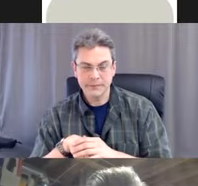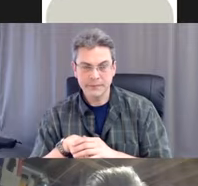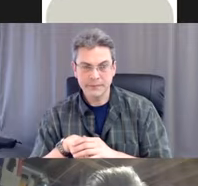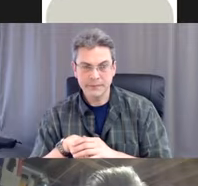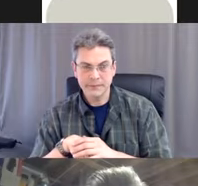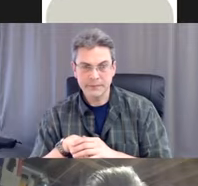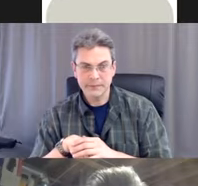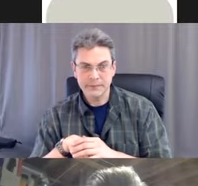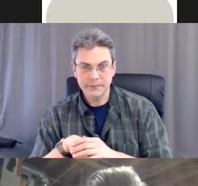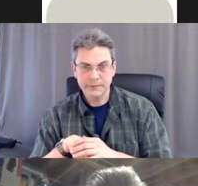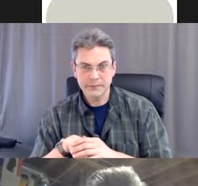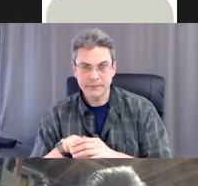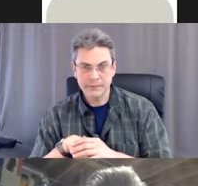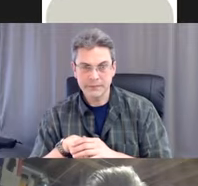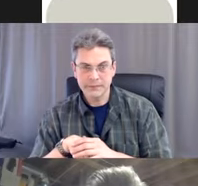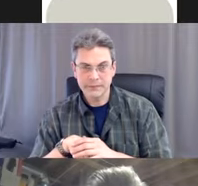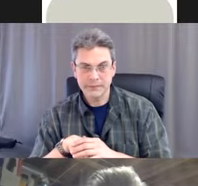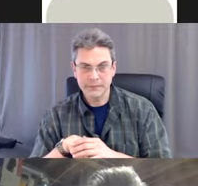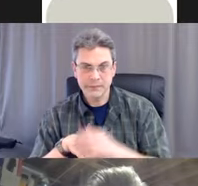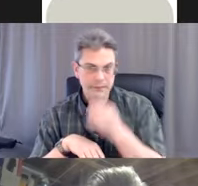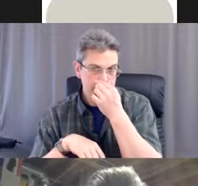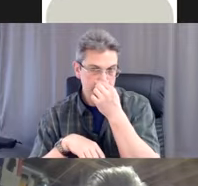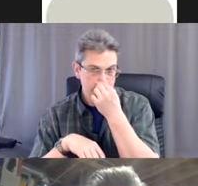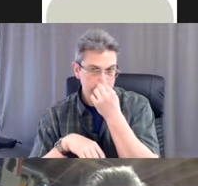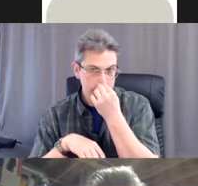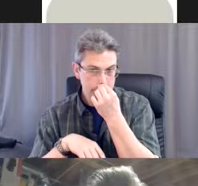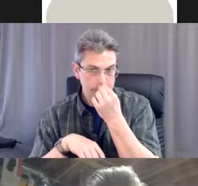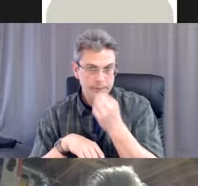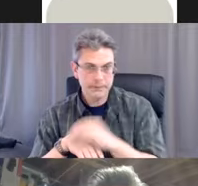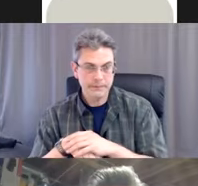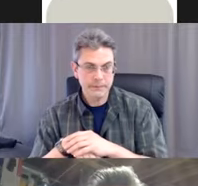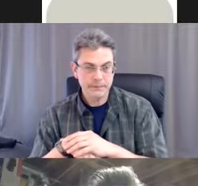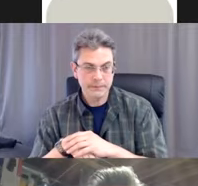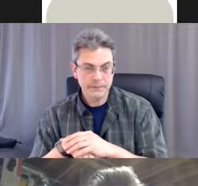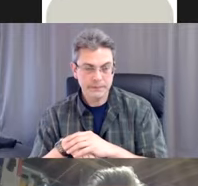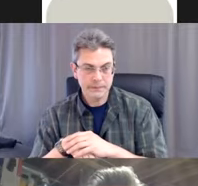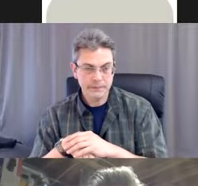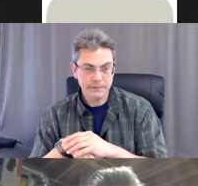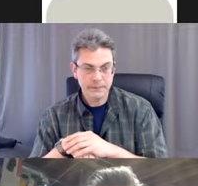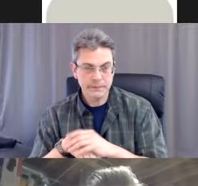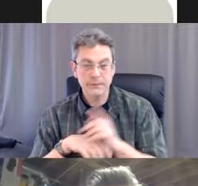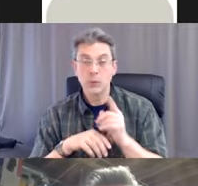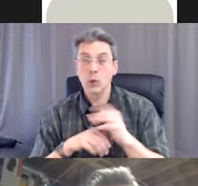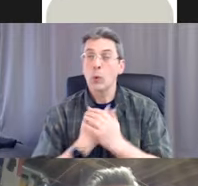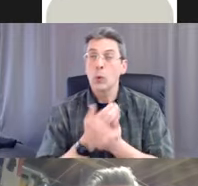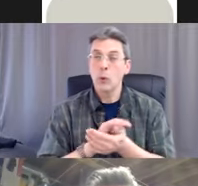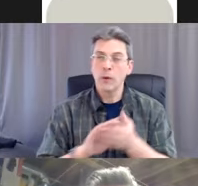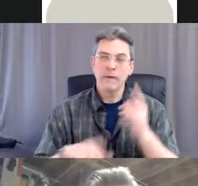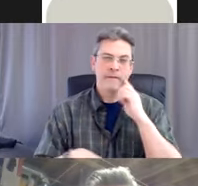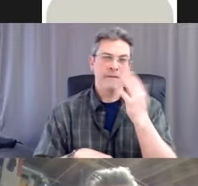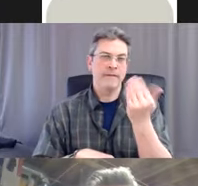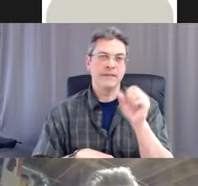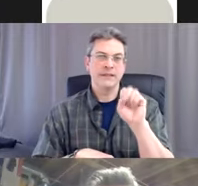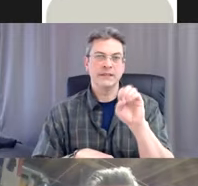Rub your hands until the product is dry. This will take a minimum of 15 seconds if sufficient product has been